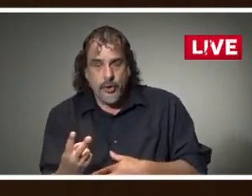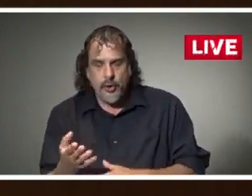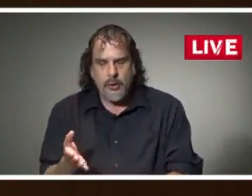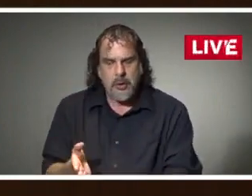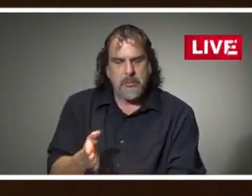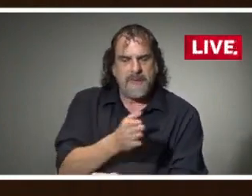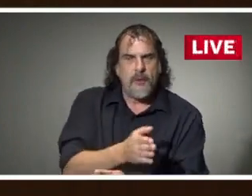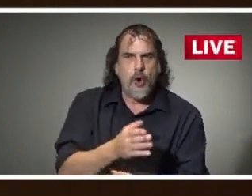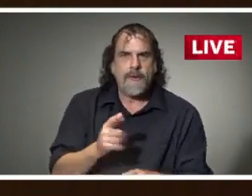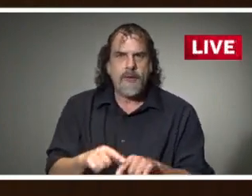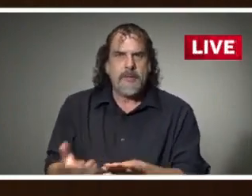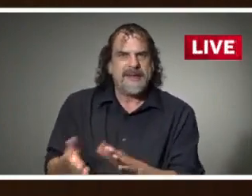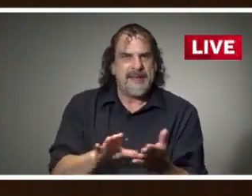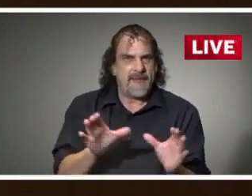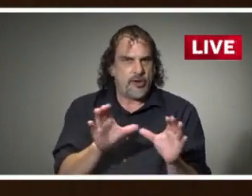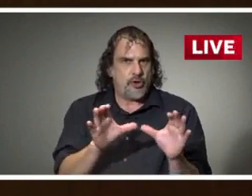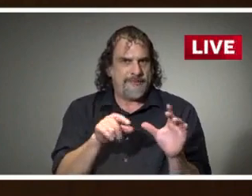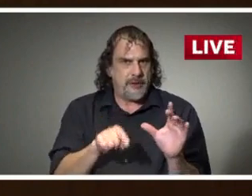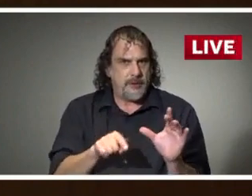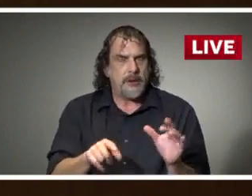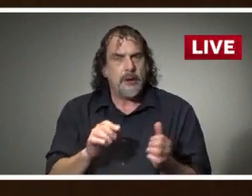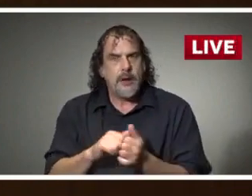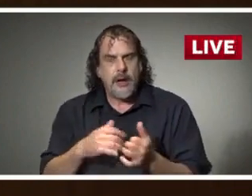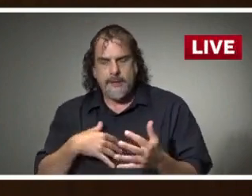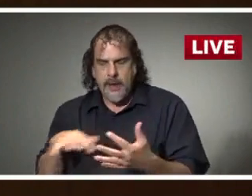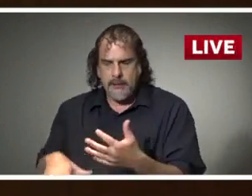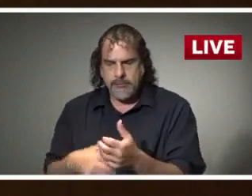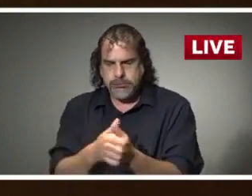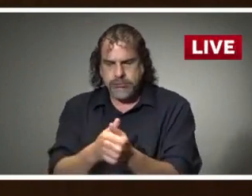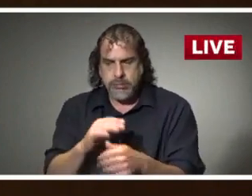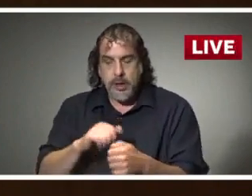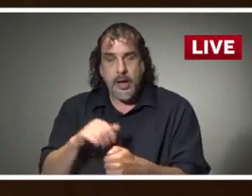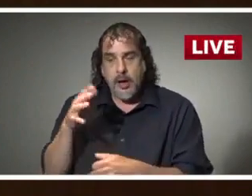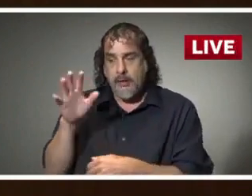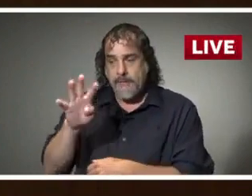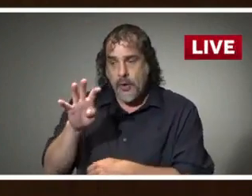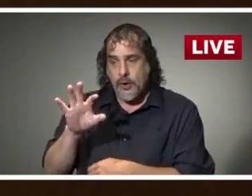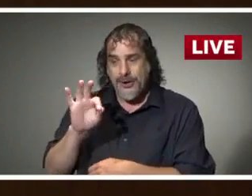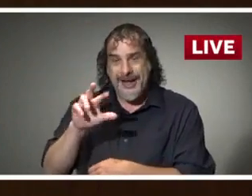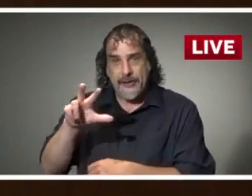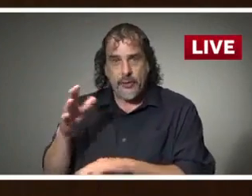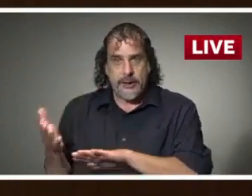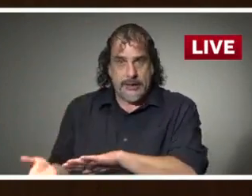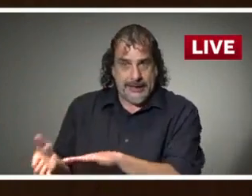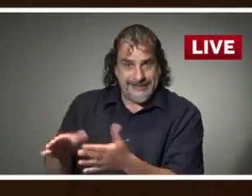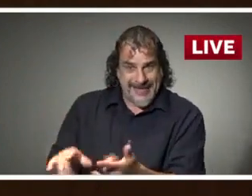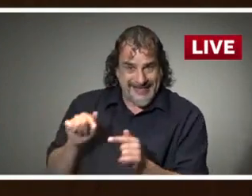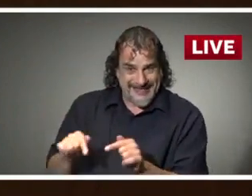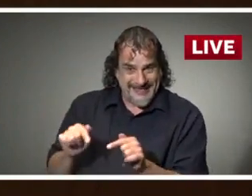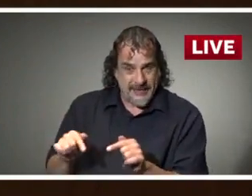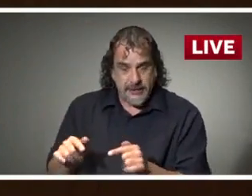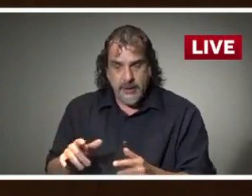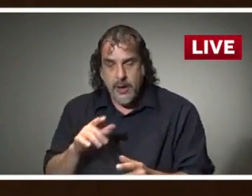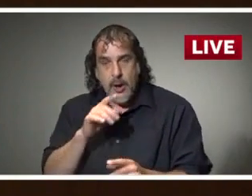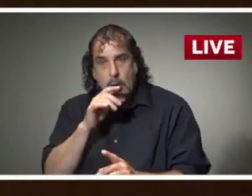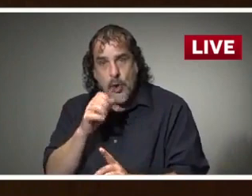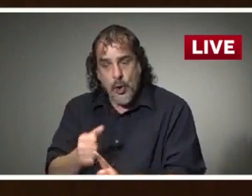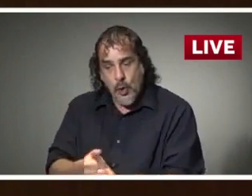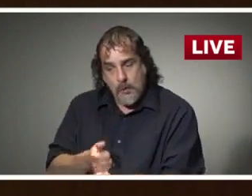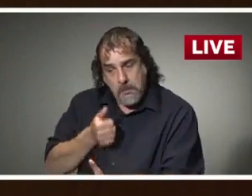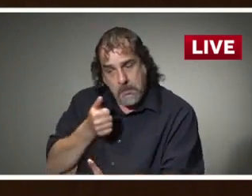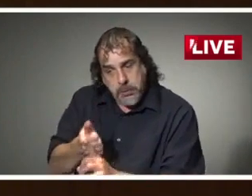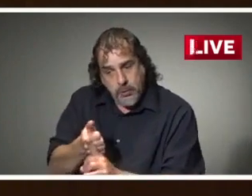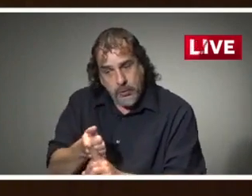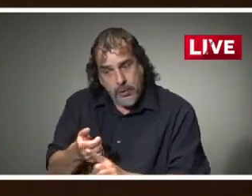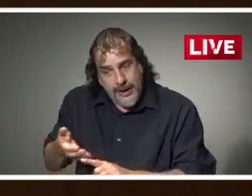death certificates, bringing our total death count up to 493. If we look at who's been primarily impacted in terms